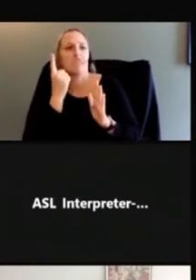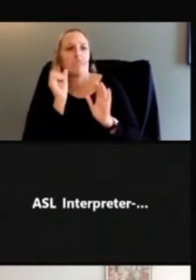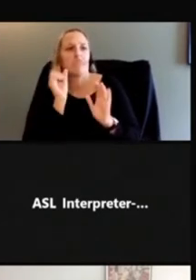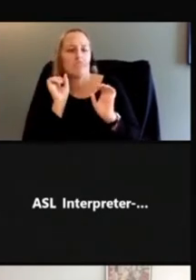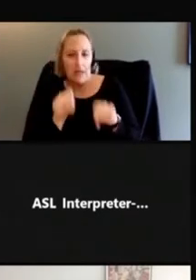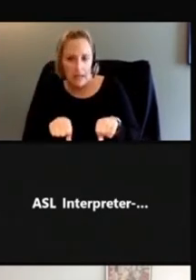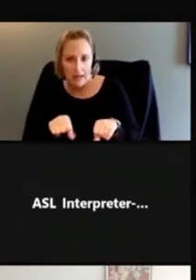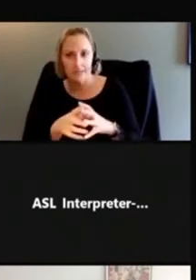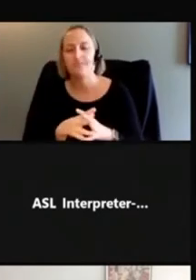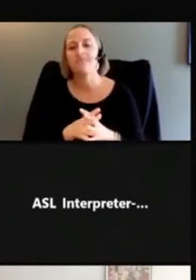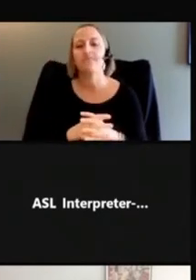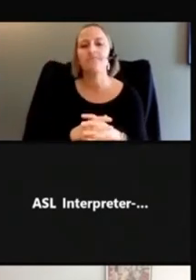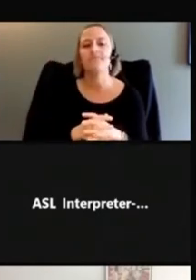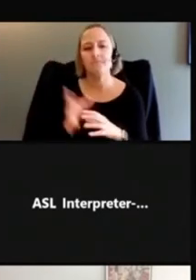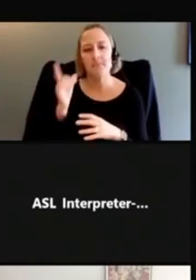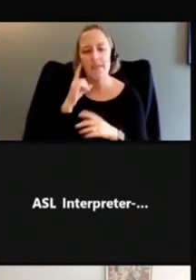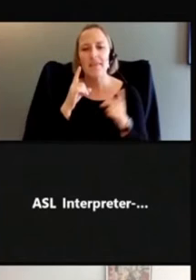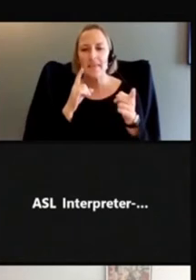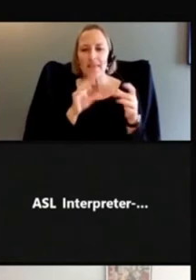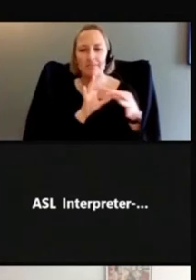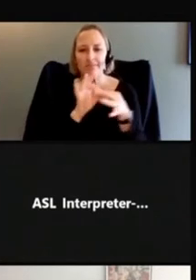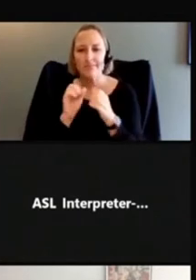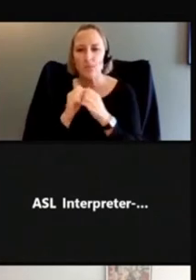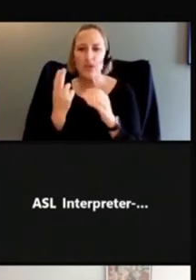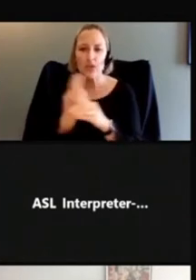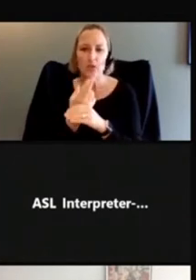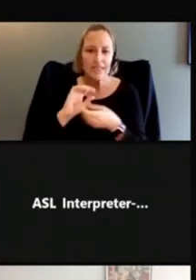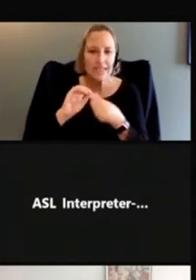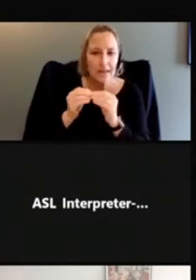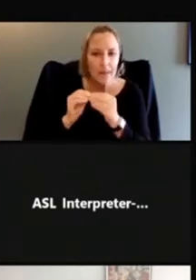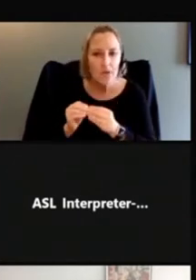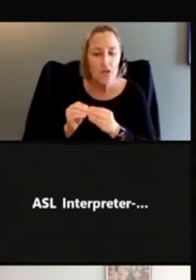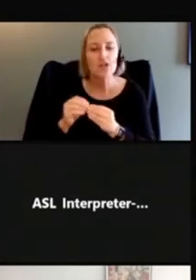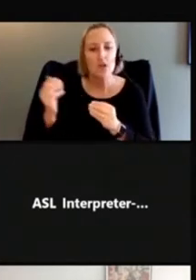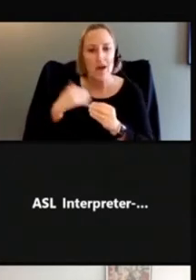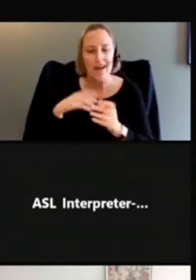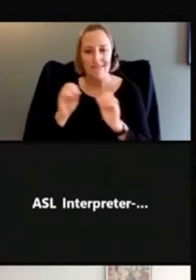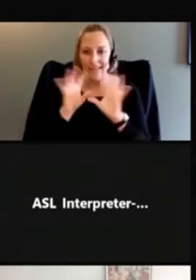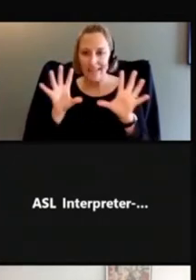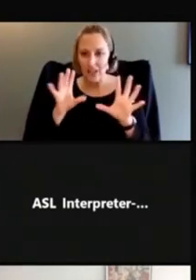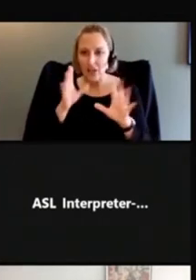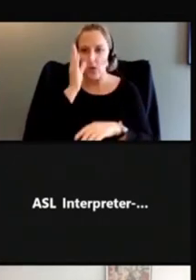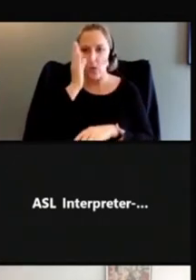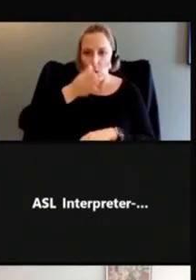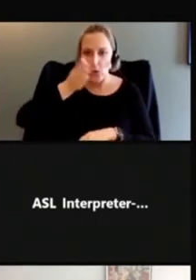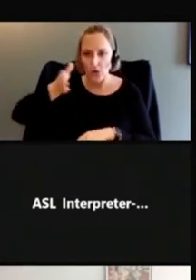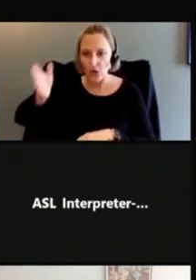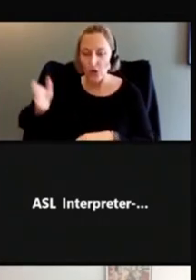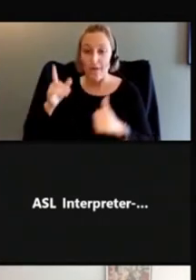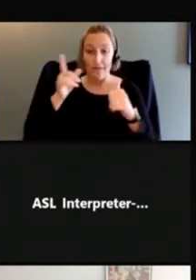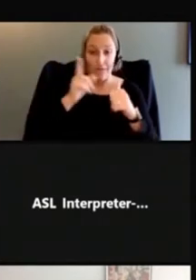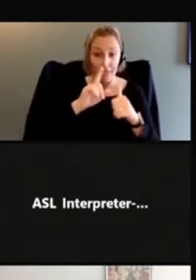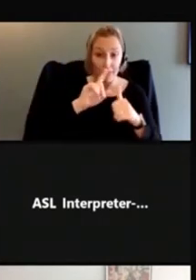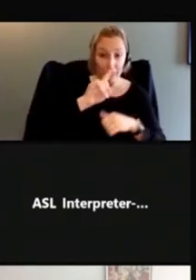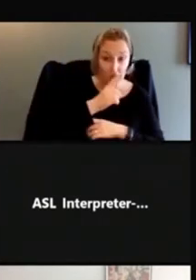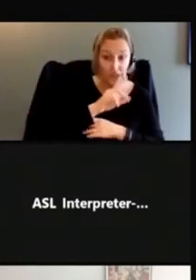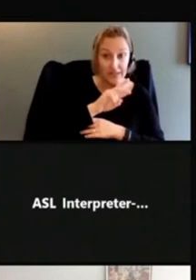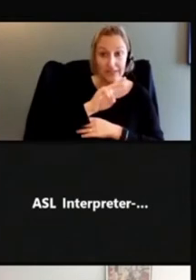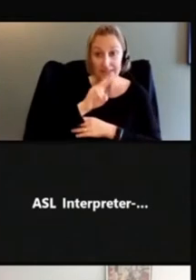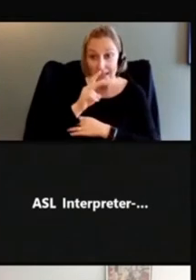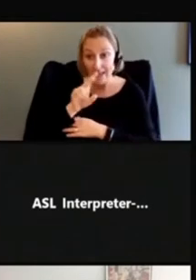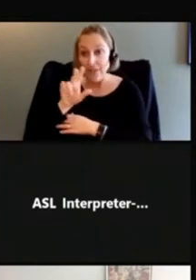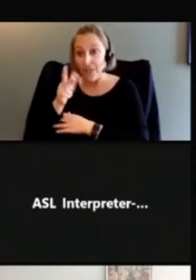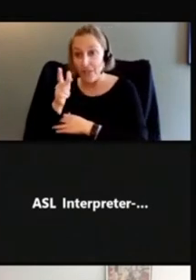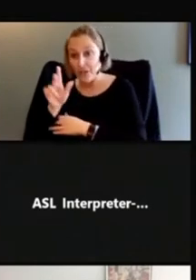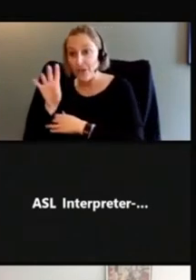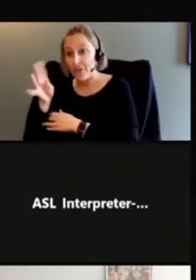And I think this also kind of ties with utilizing numbers. So there is a clear order of this is the first thing you do, second thing you do, third thing